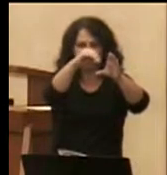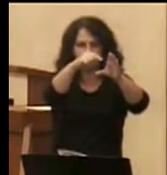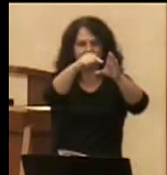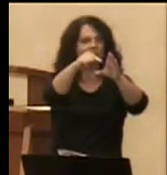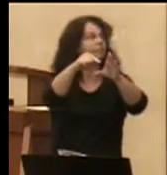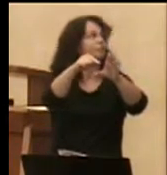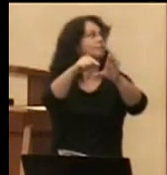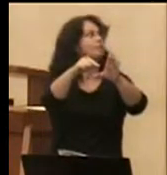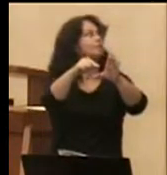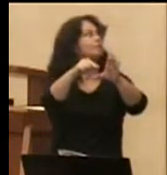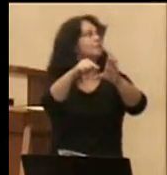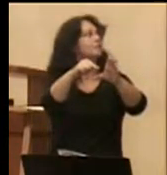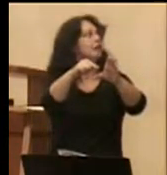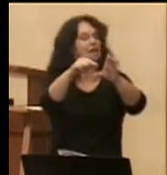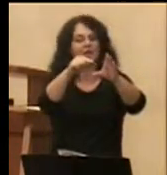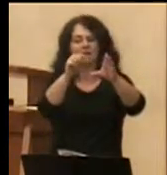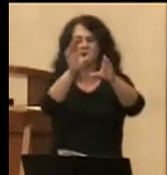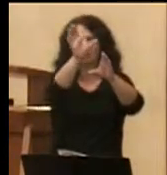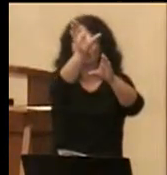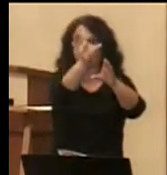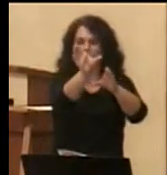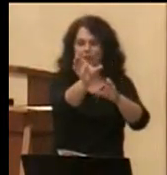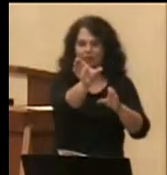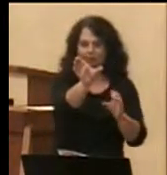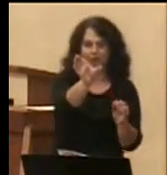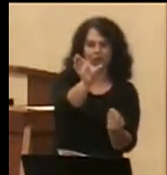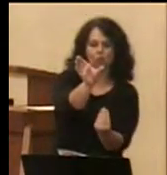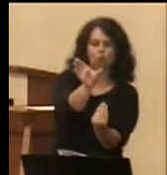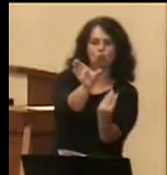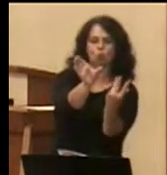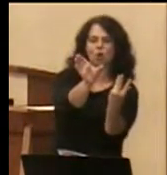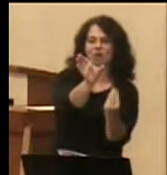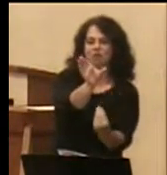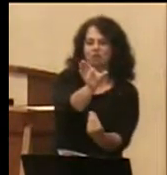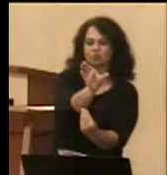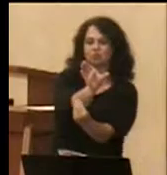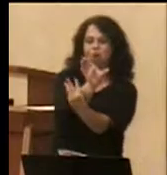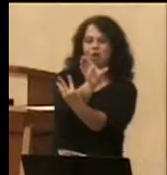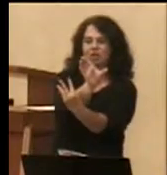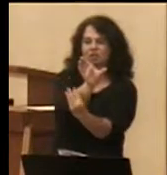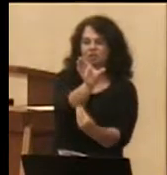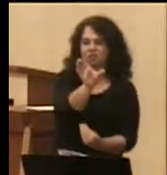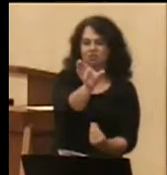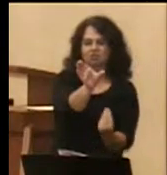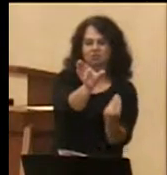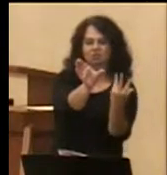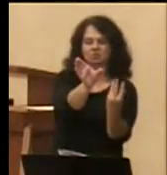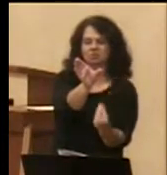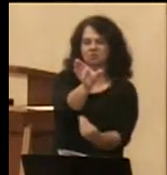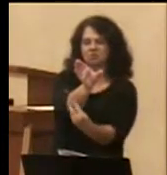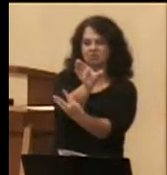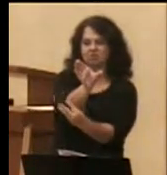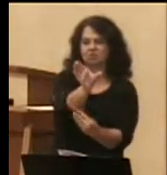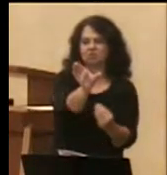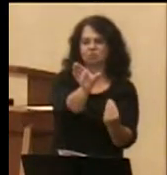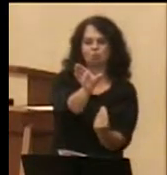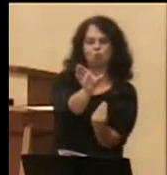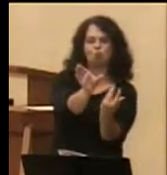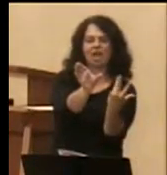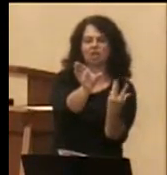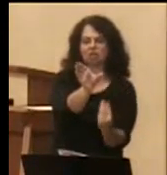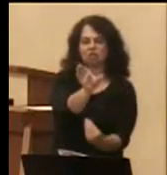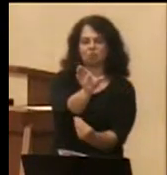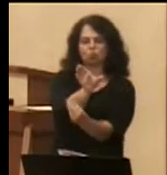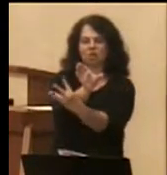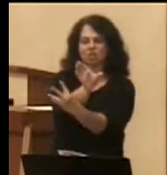mound grow two branches. We've seen branches before on the upper left of our window. From the foot of the cross flows